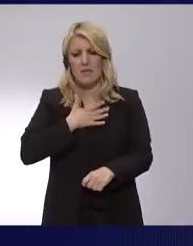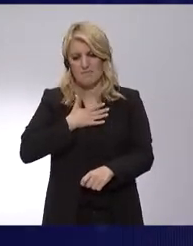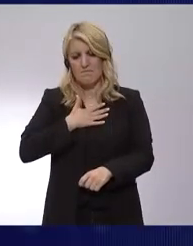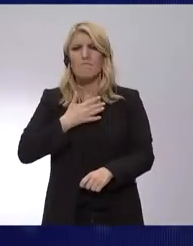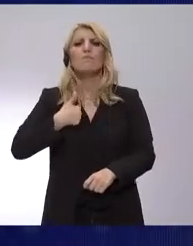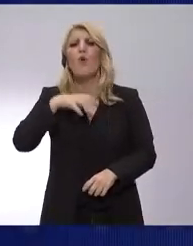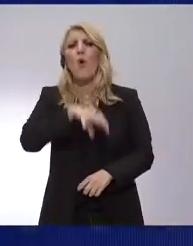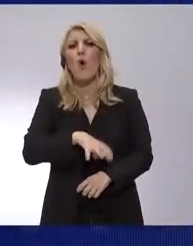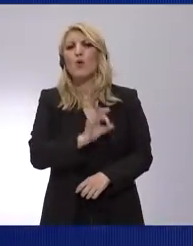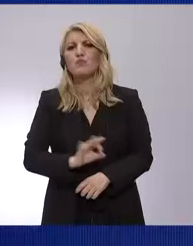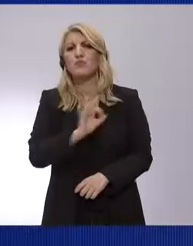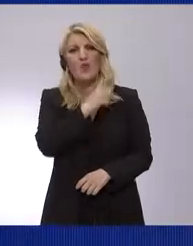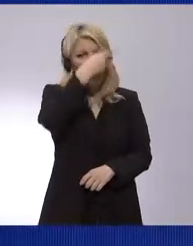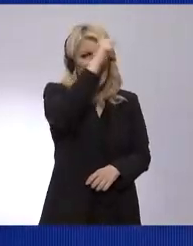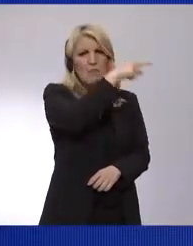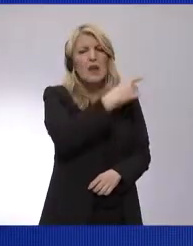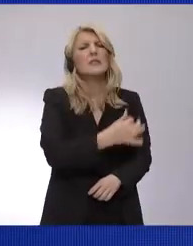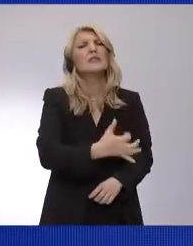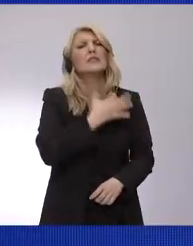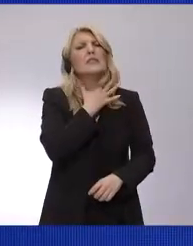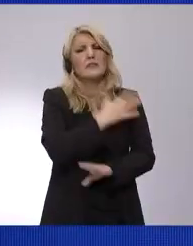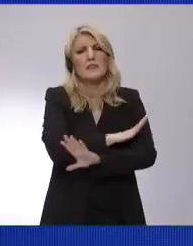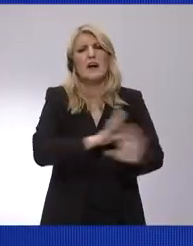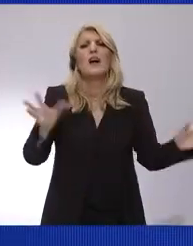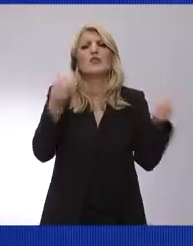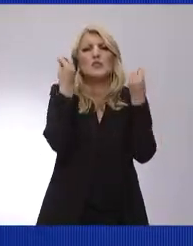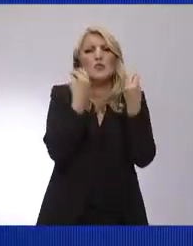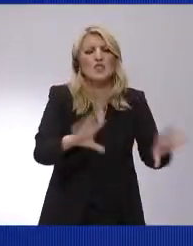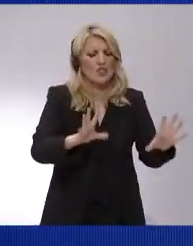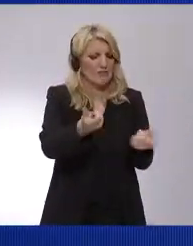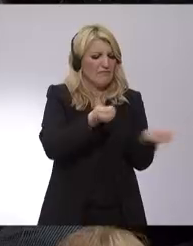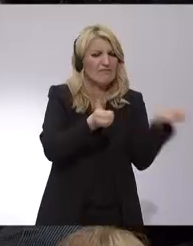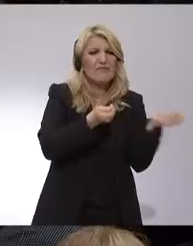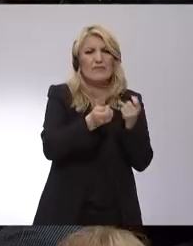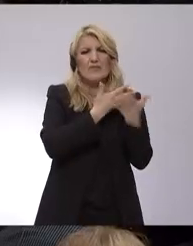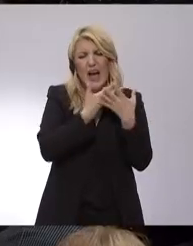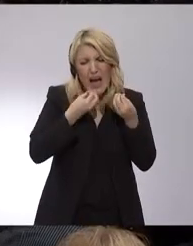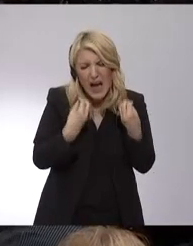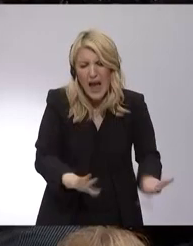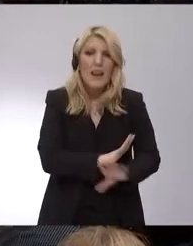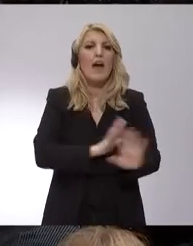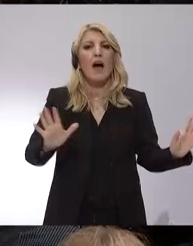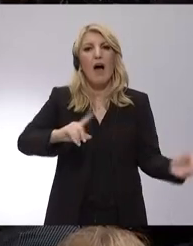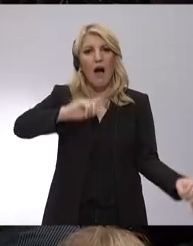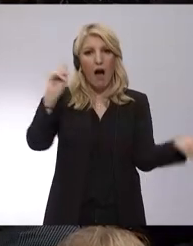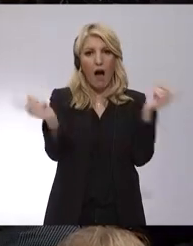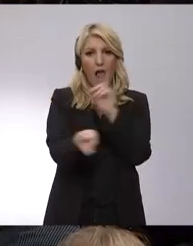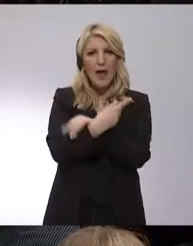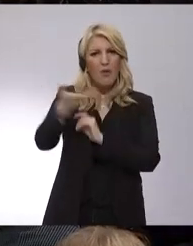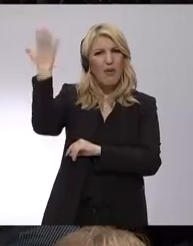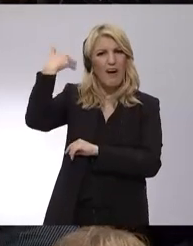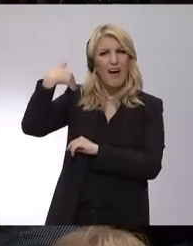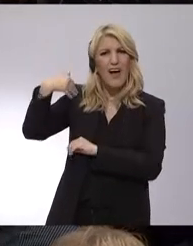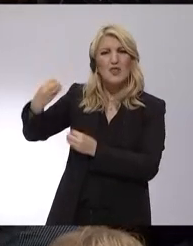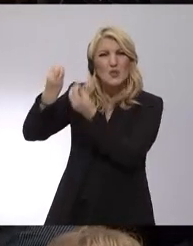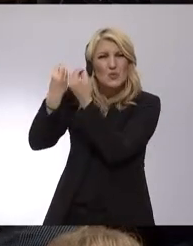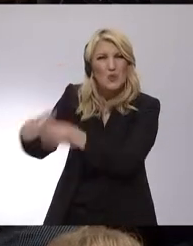While Greece, governed by the EPP, is one of the economic powerhouses of Europe. Congratulations for